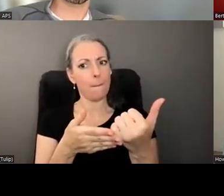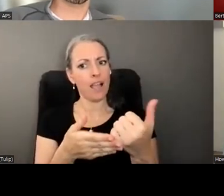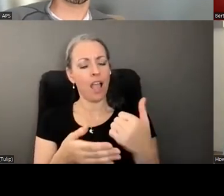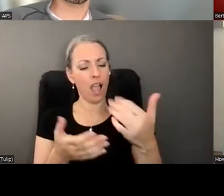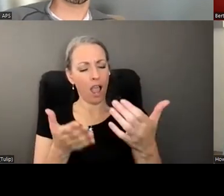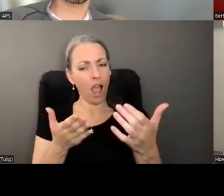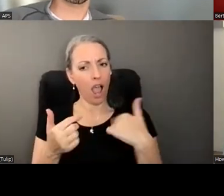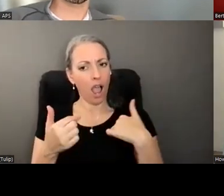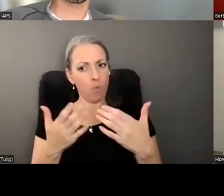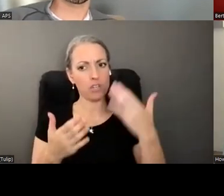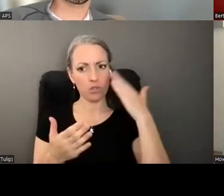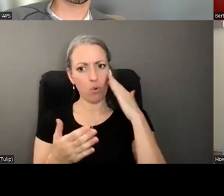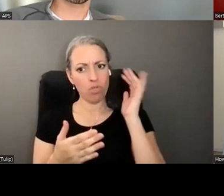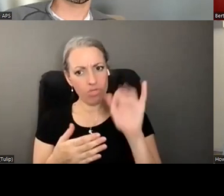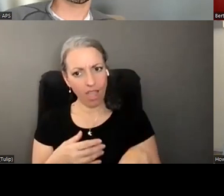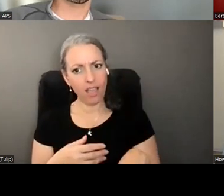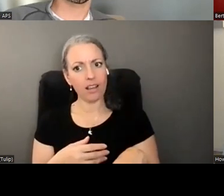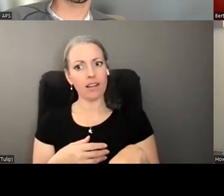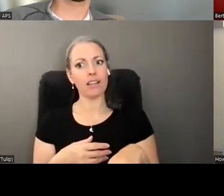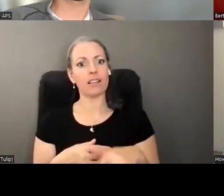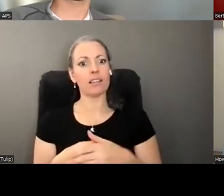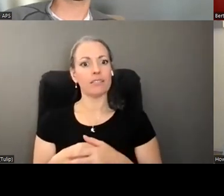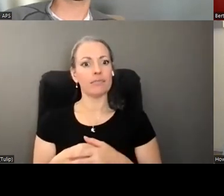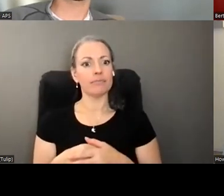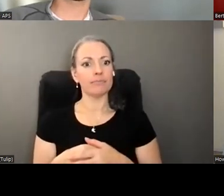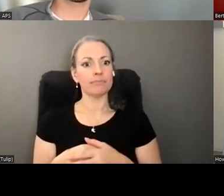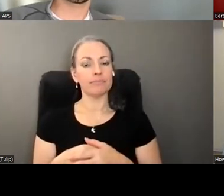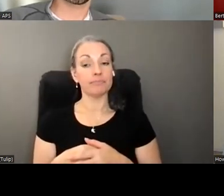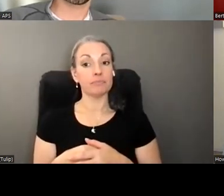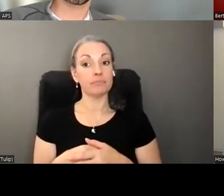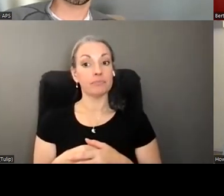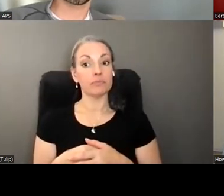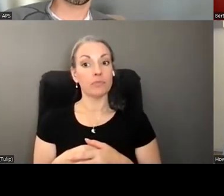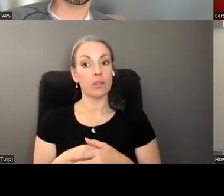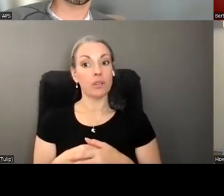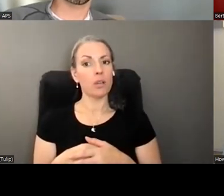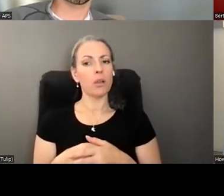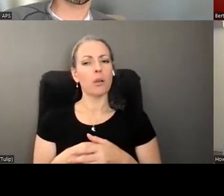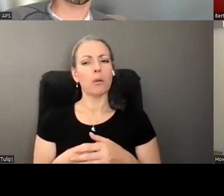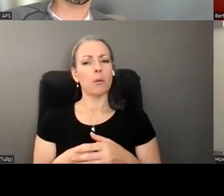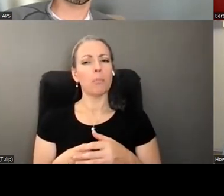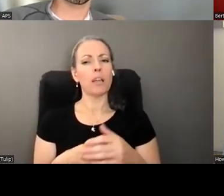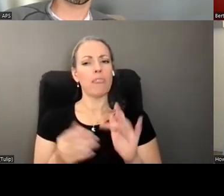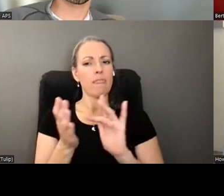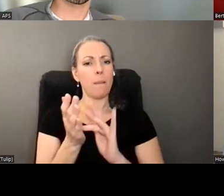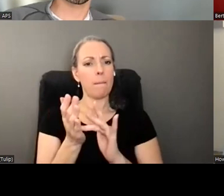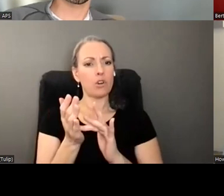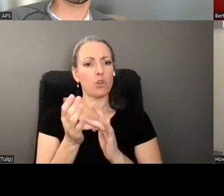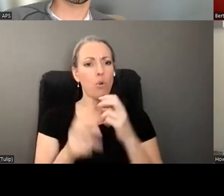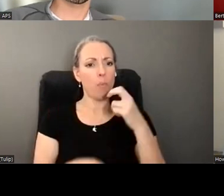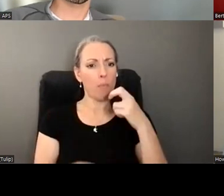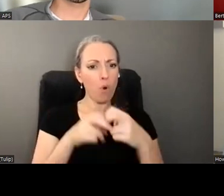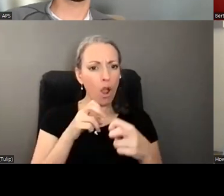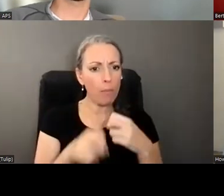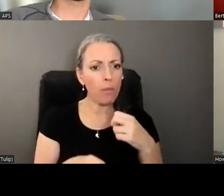that could she help out if she were interested um the most immediate problem is medical is infected rays